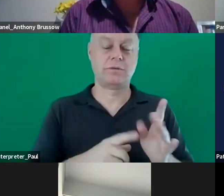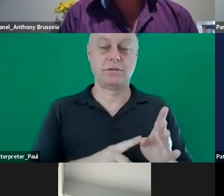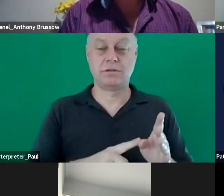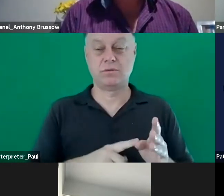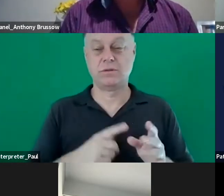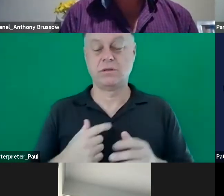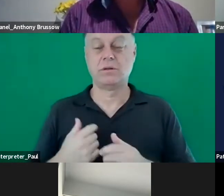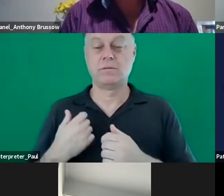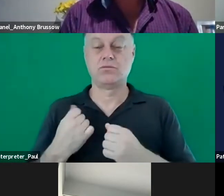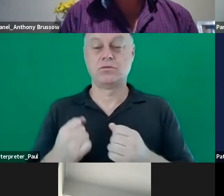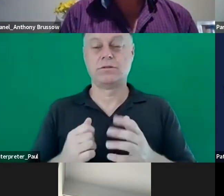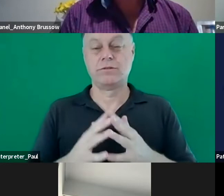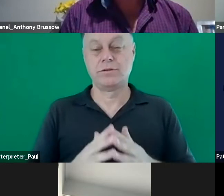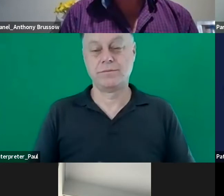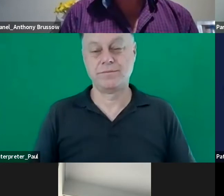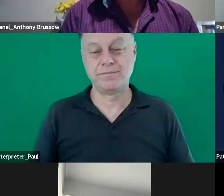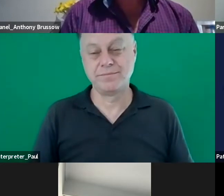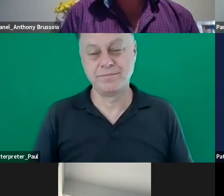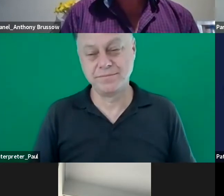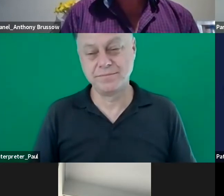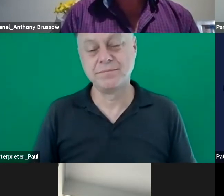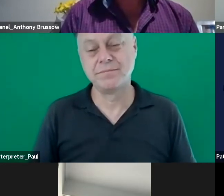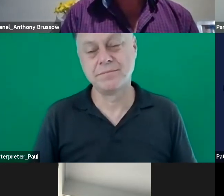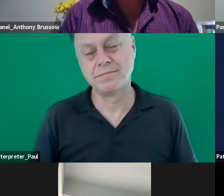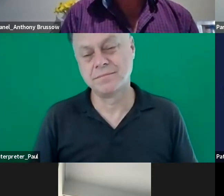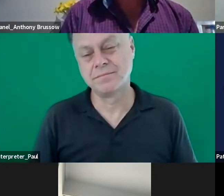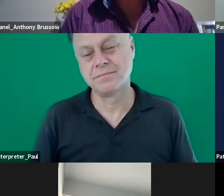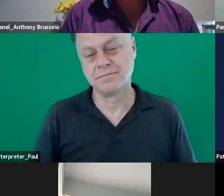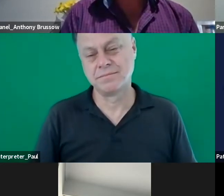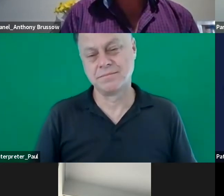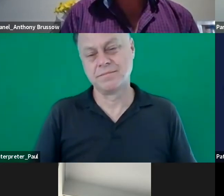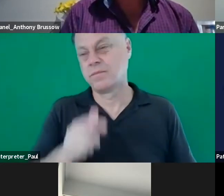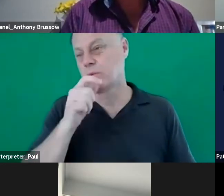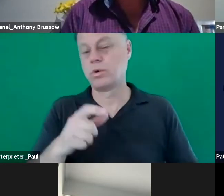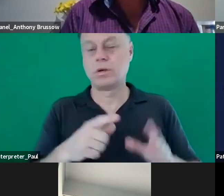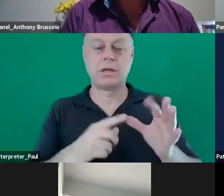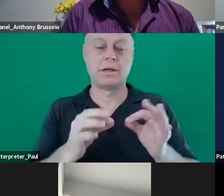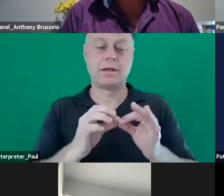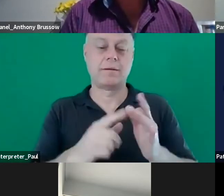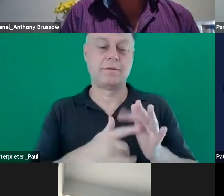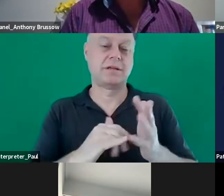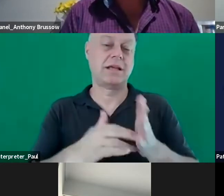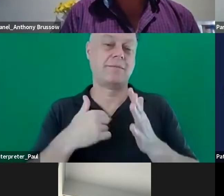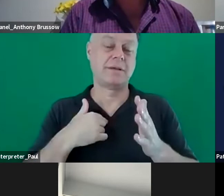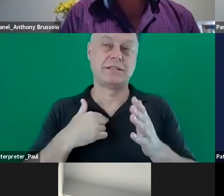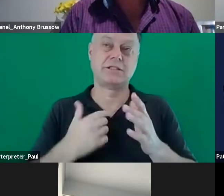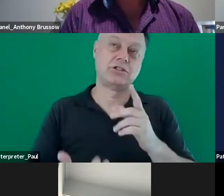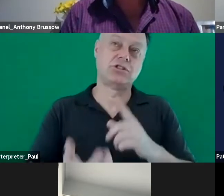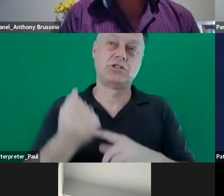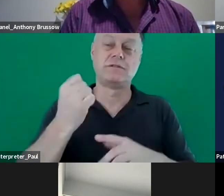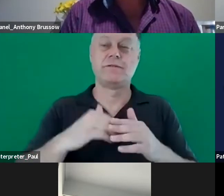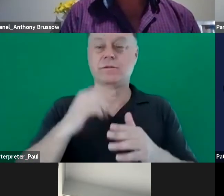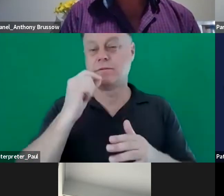value towards and by using the word abilities that can help us reach our full potential or